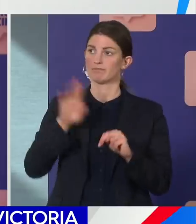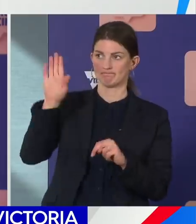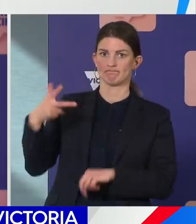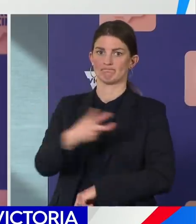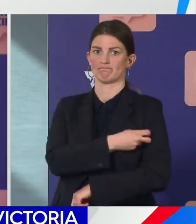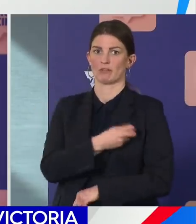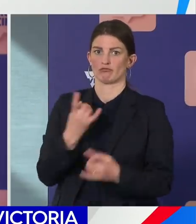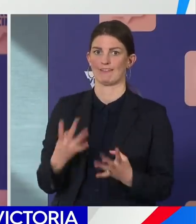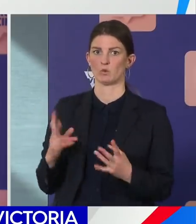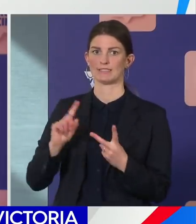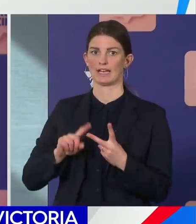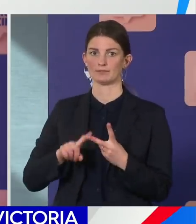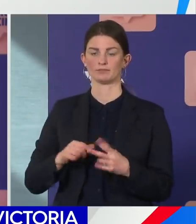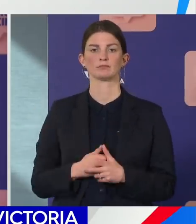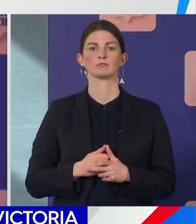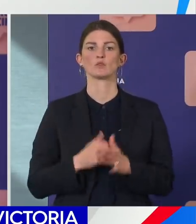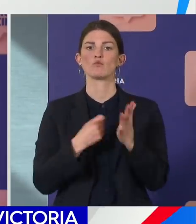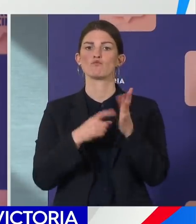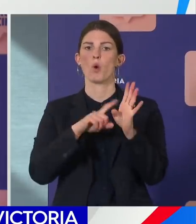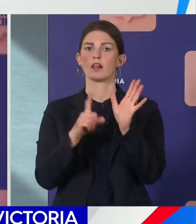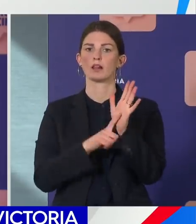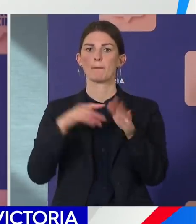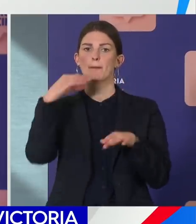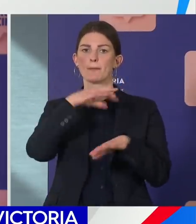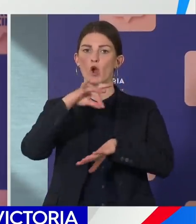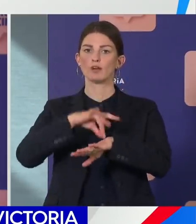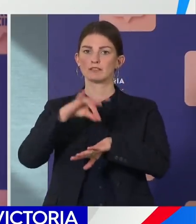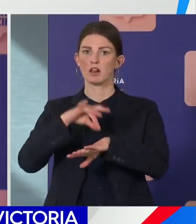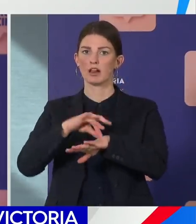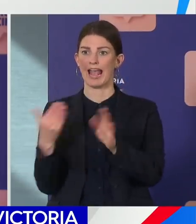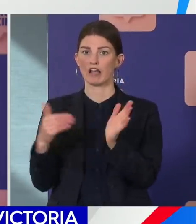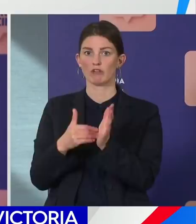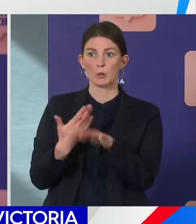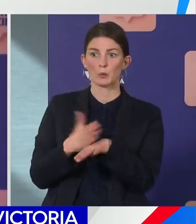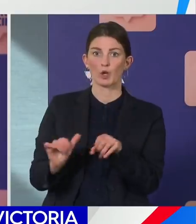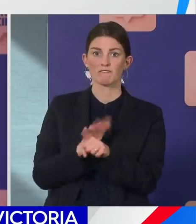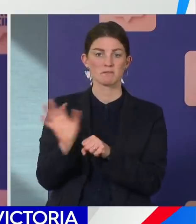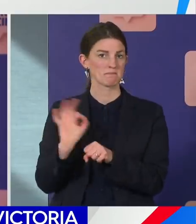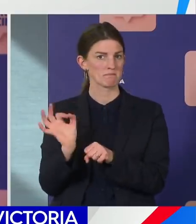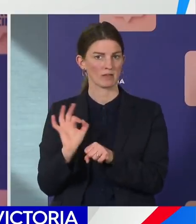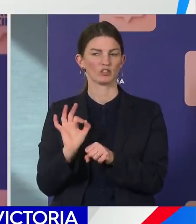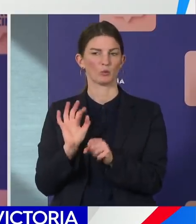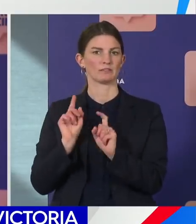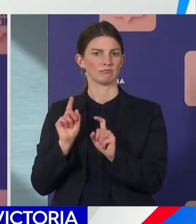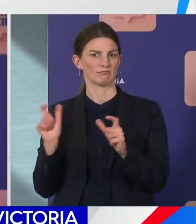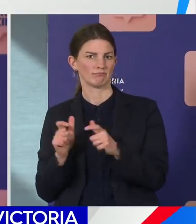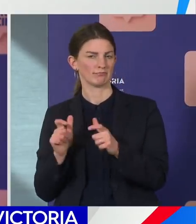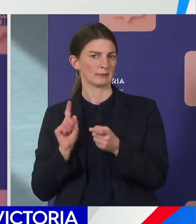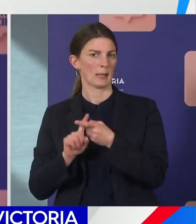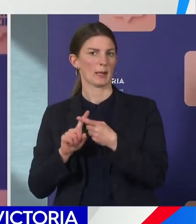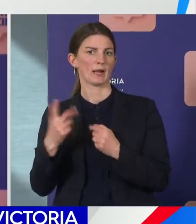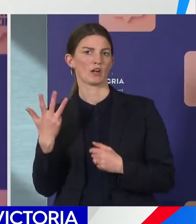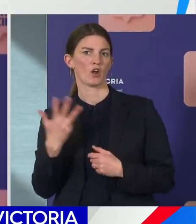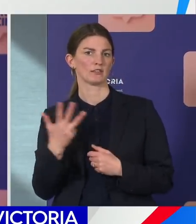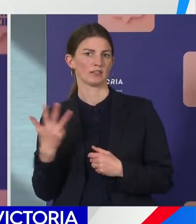is no new cases today. That is now a total of 19. We continue to have 372 staff furloughed at the RMH. Again, my thanks to the whole